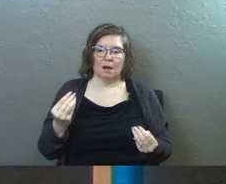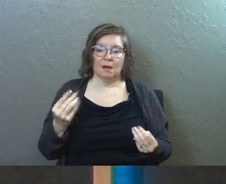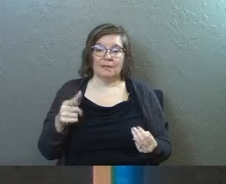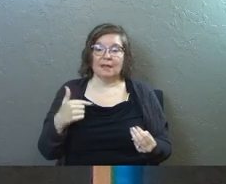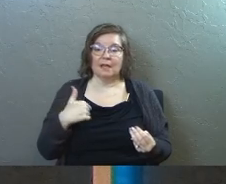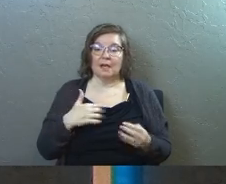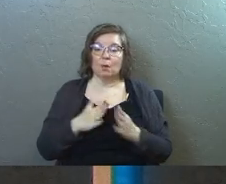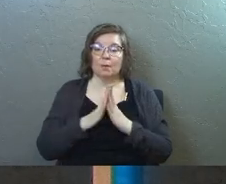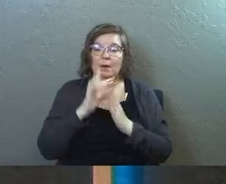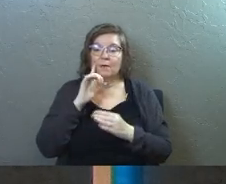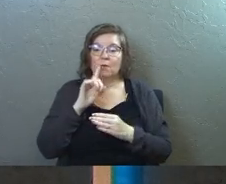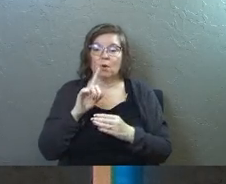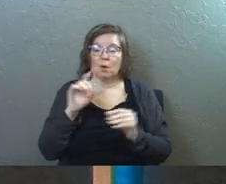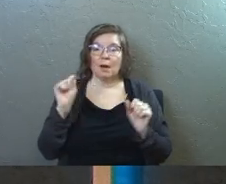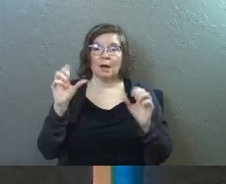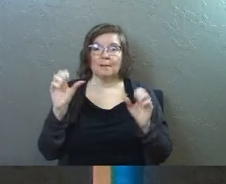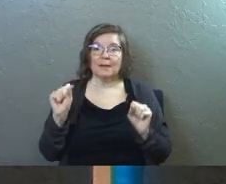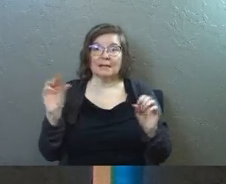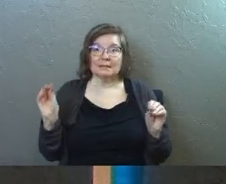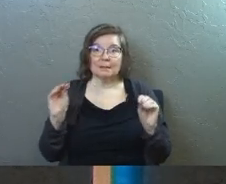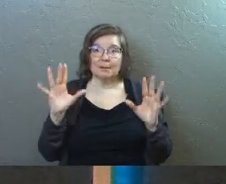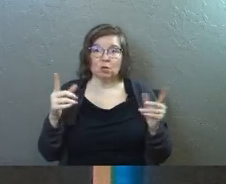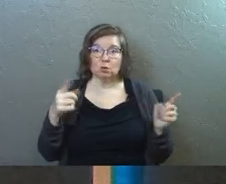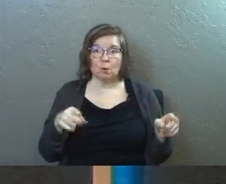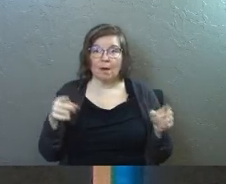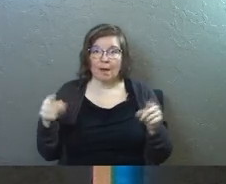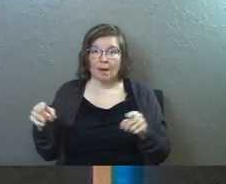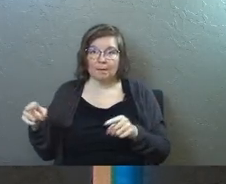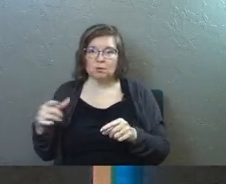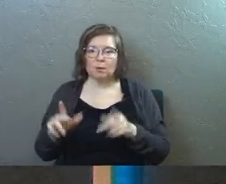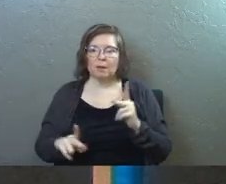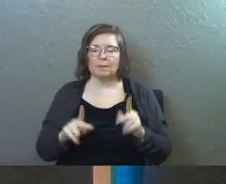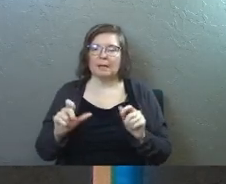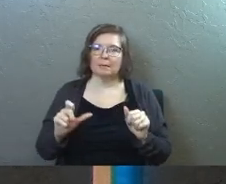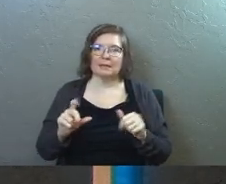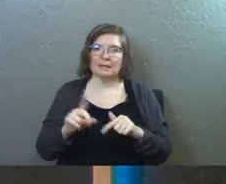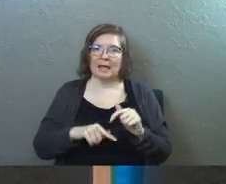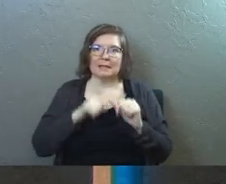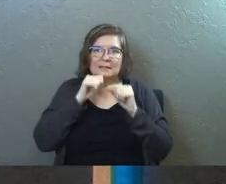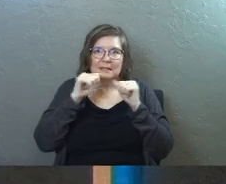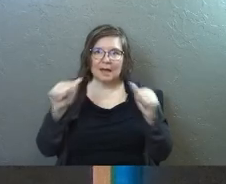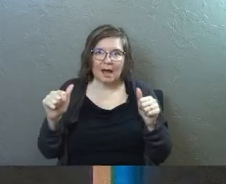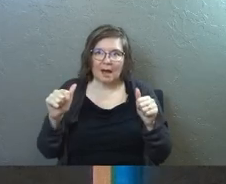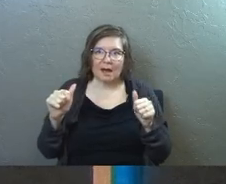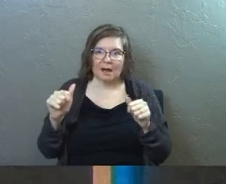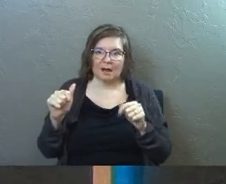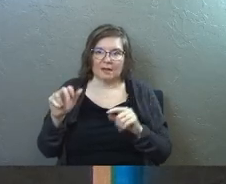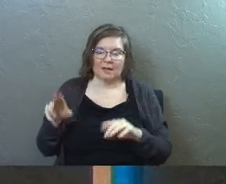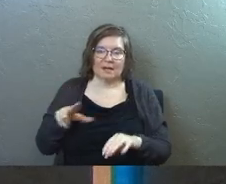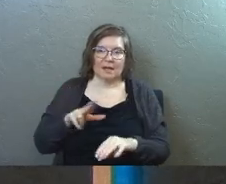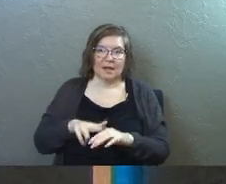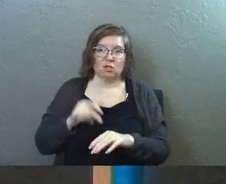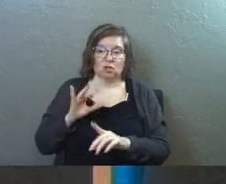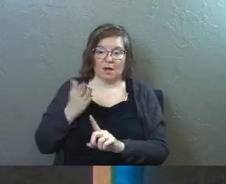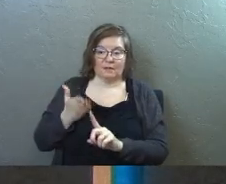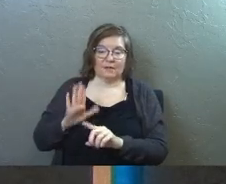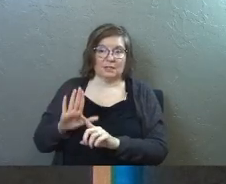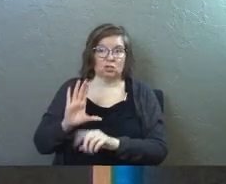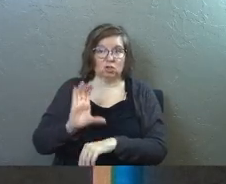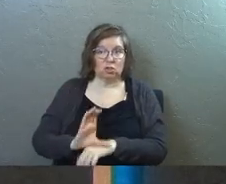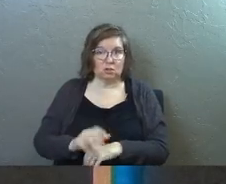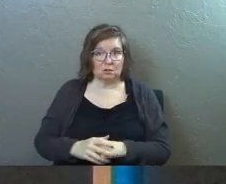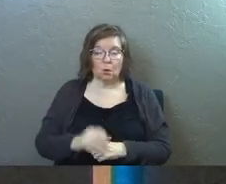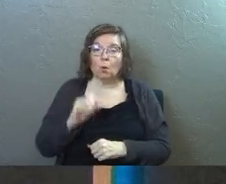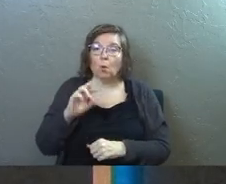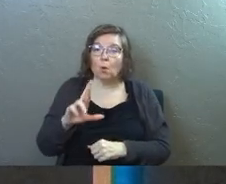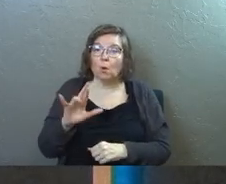that he would have prayed for amazing miracles to happen so that people cannot deny the supernatural nature of his church